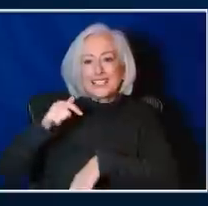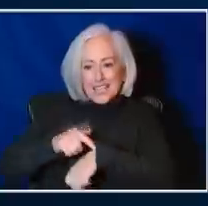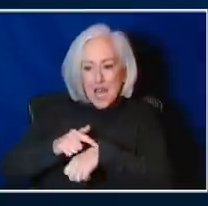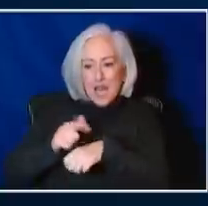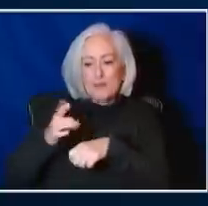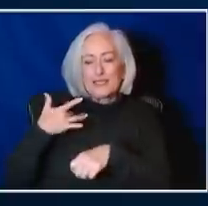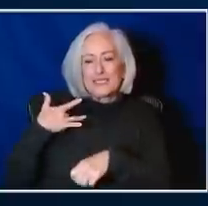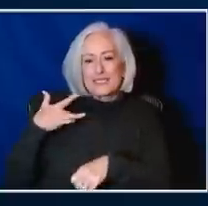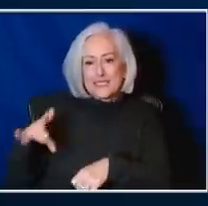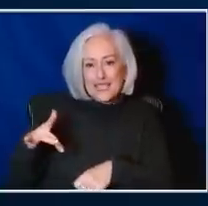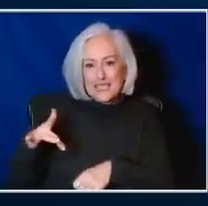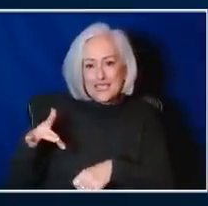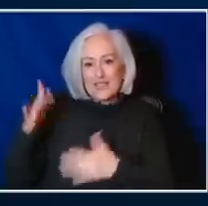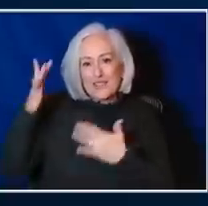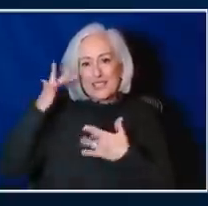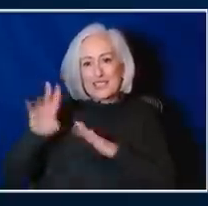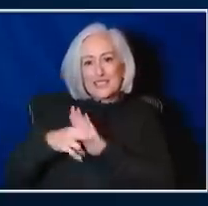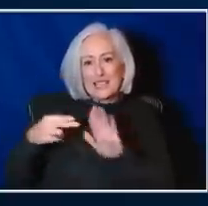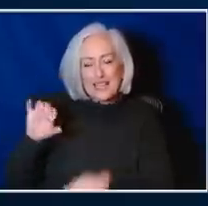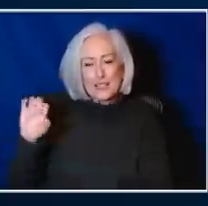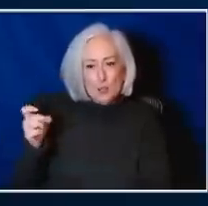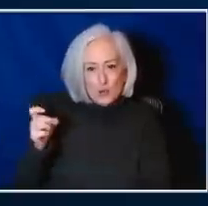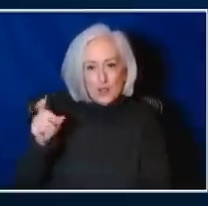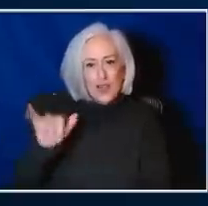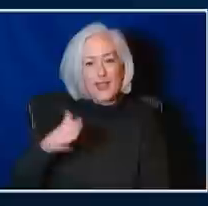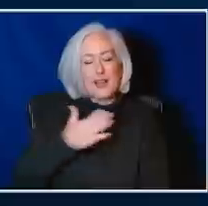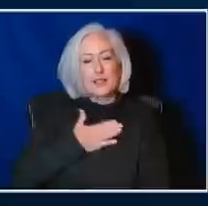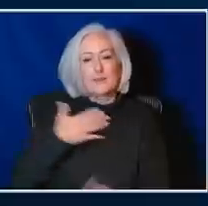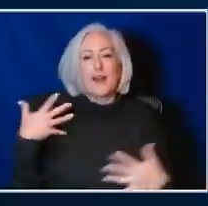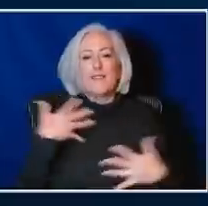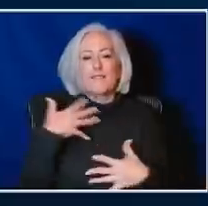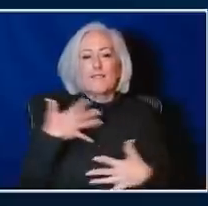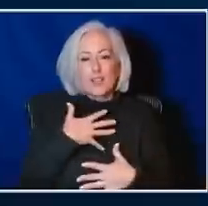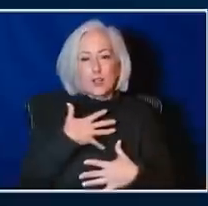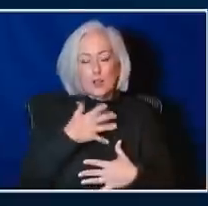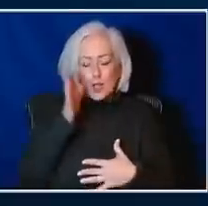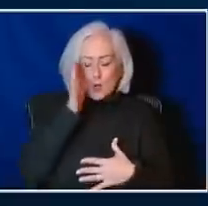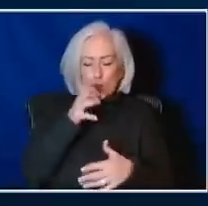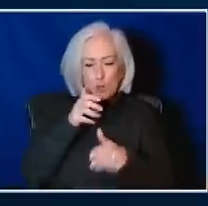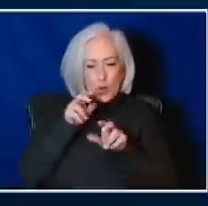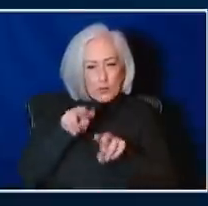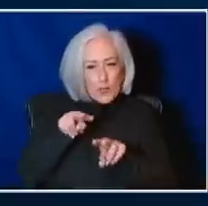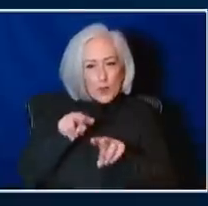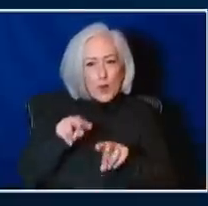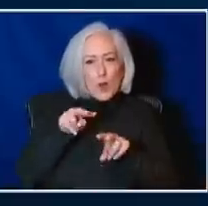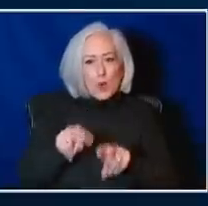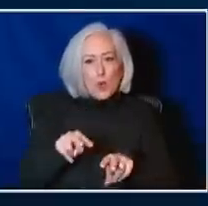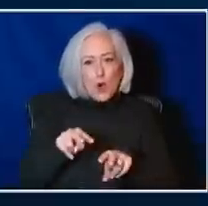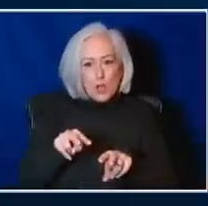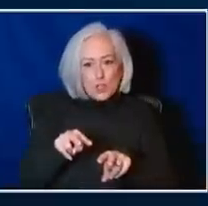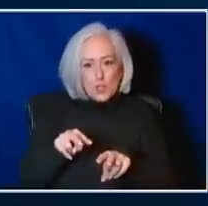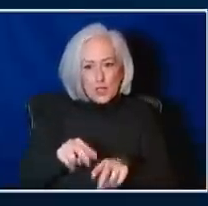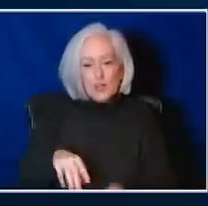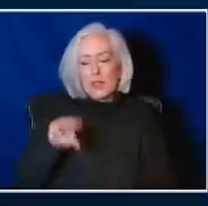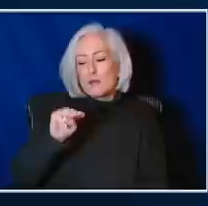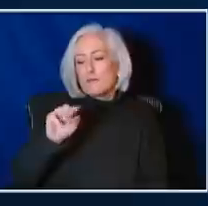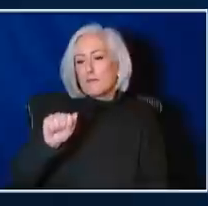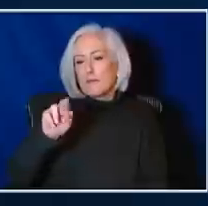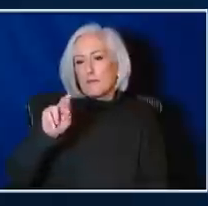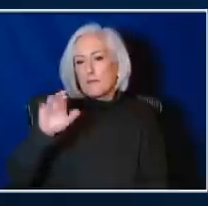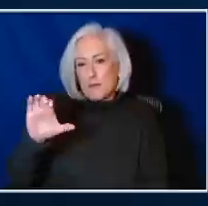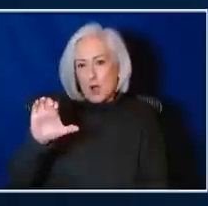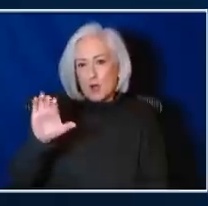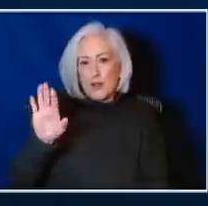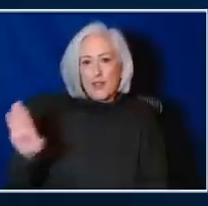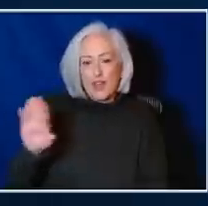that's my fear. So it's something we will be watching on. We follow the mark, you know, the Metropolitan Area Regional Council has their dashboard we